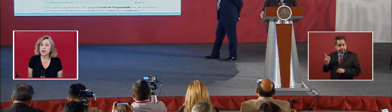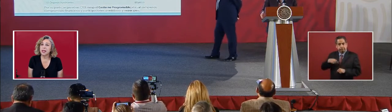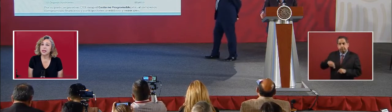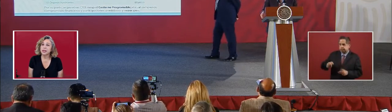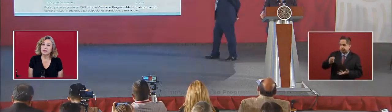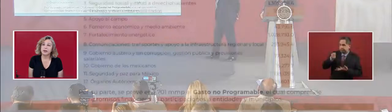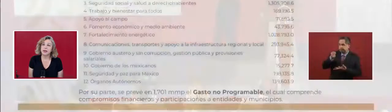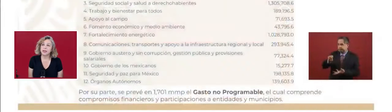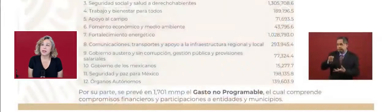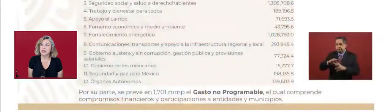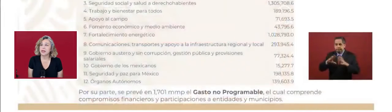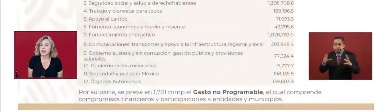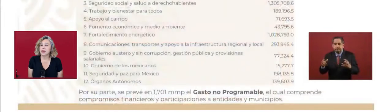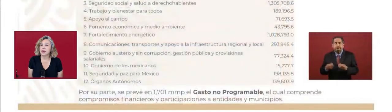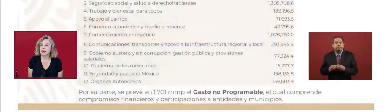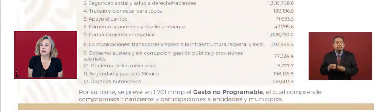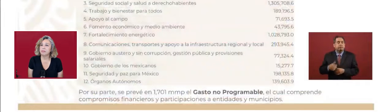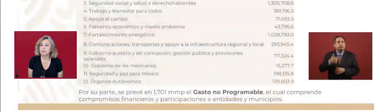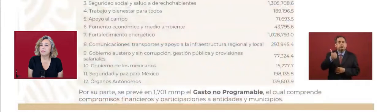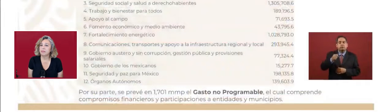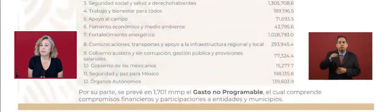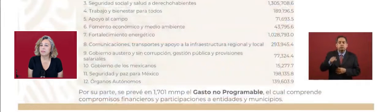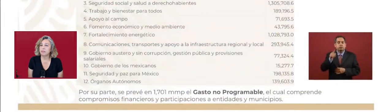How do we classify the...